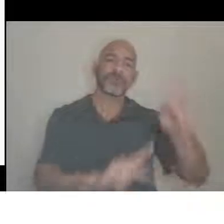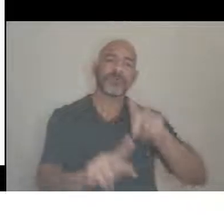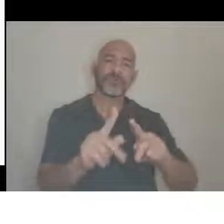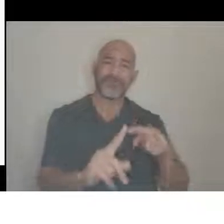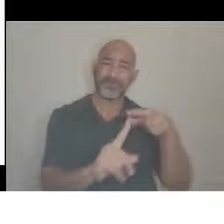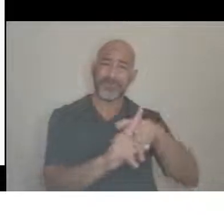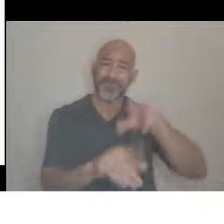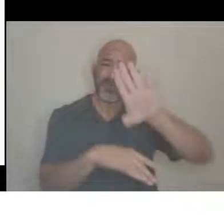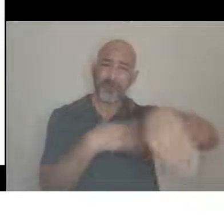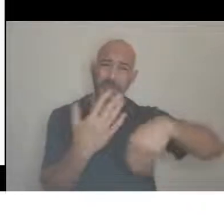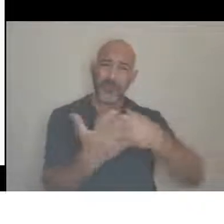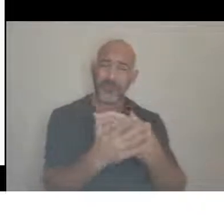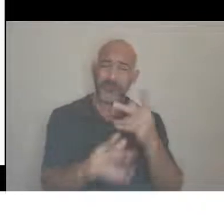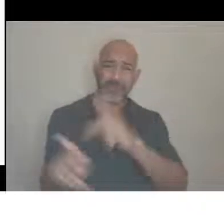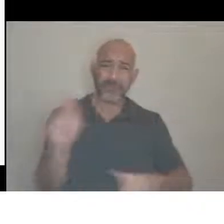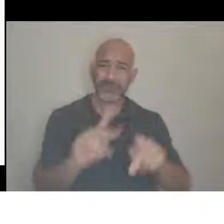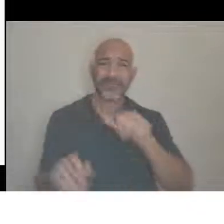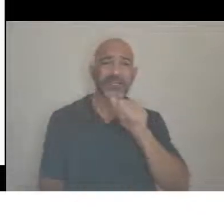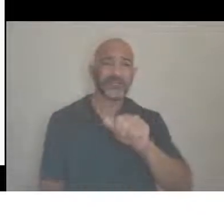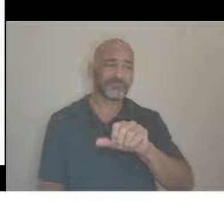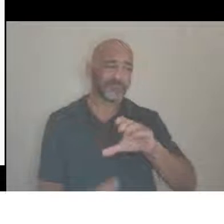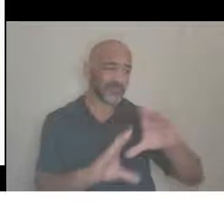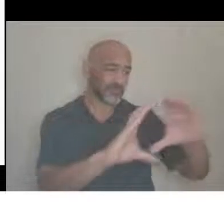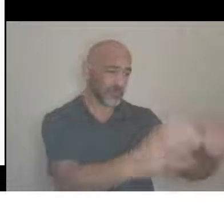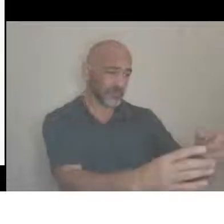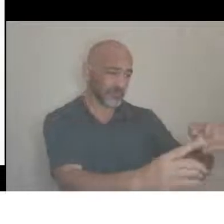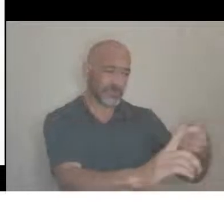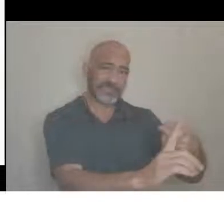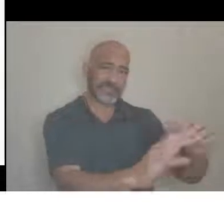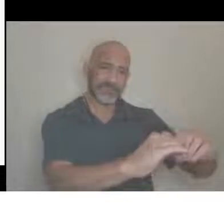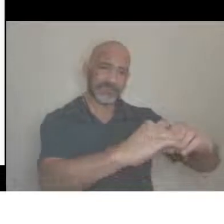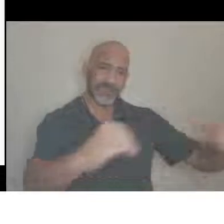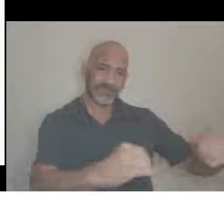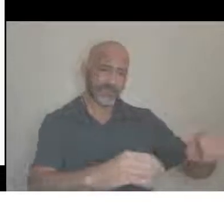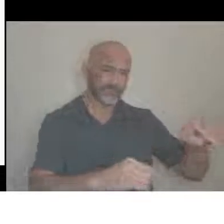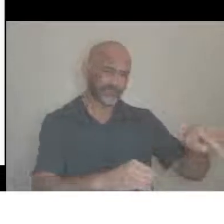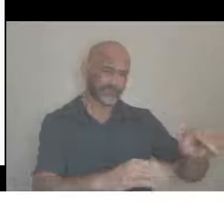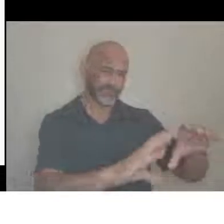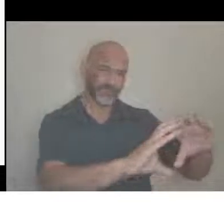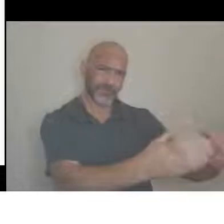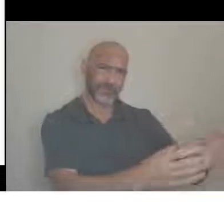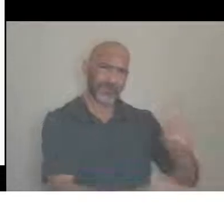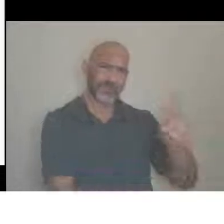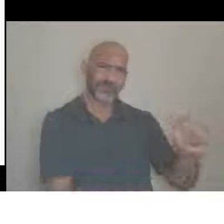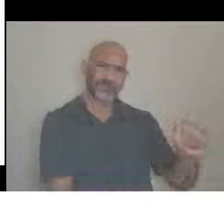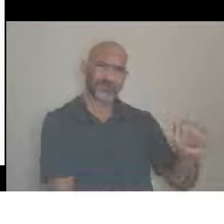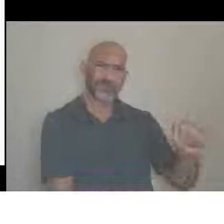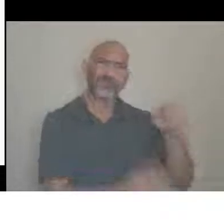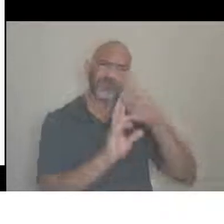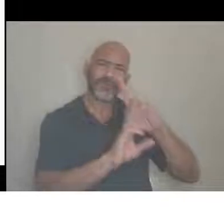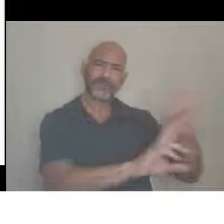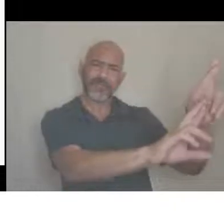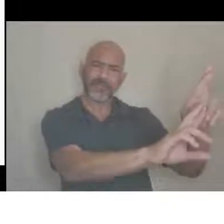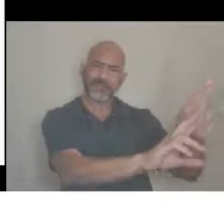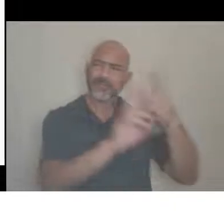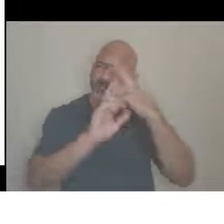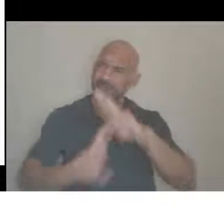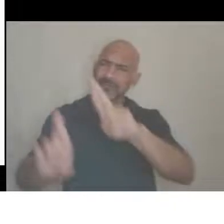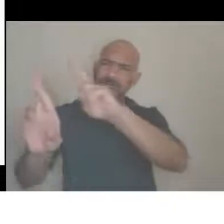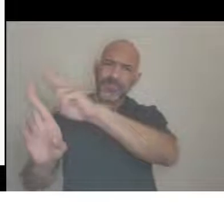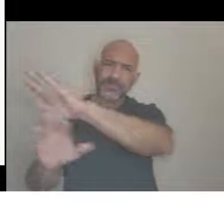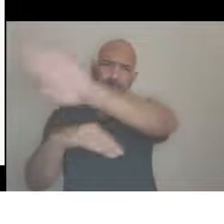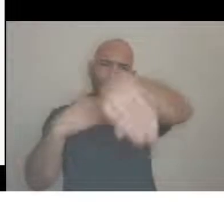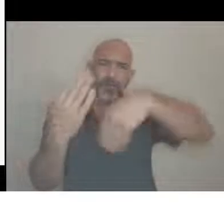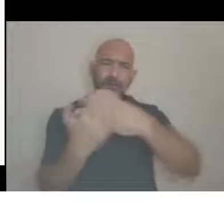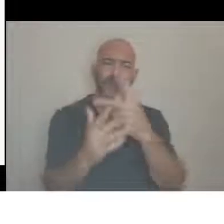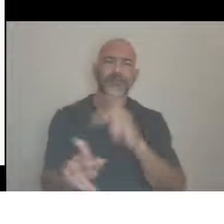Because in showing that respect, it's much easier, whether it's in a friendship, whether it's